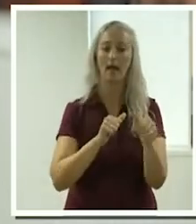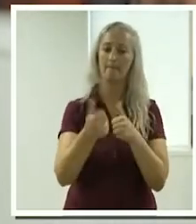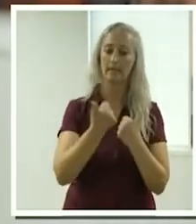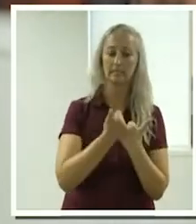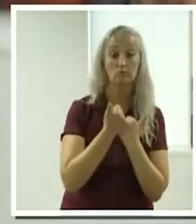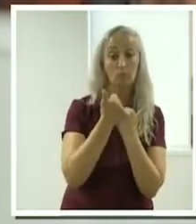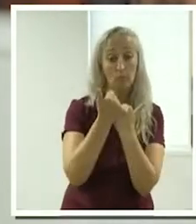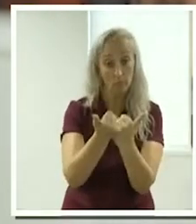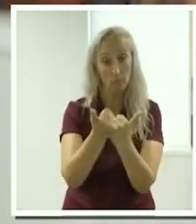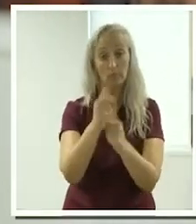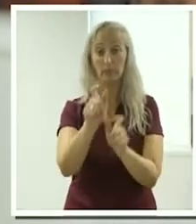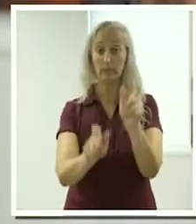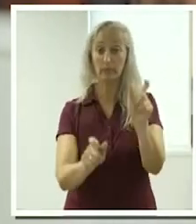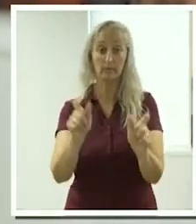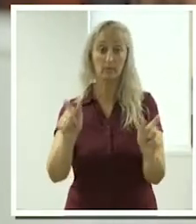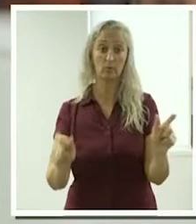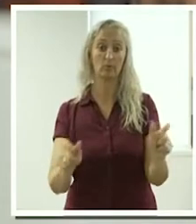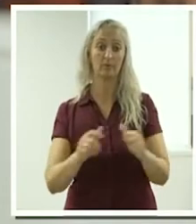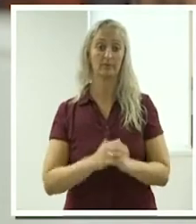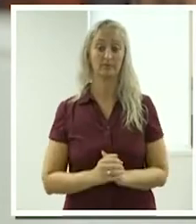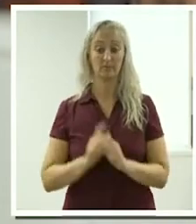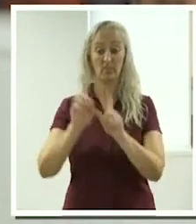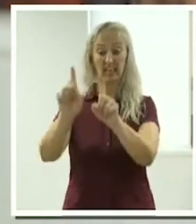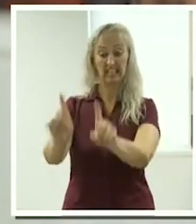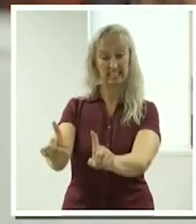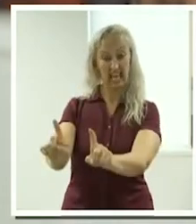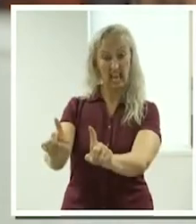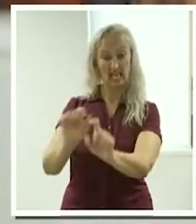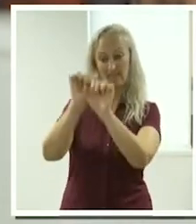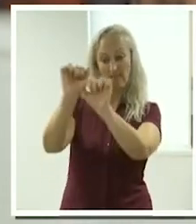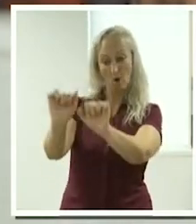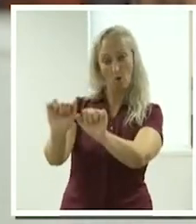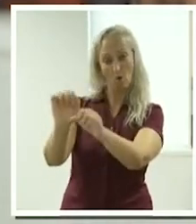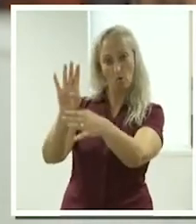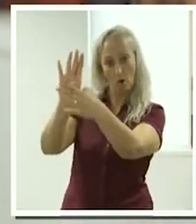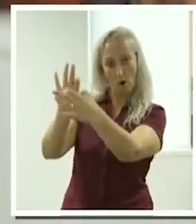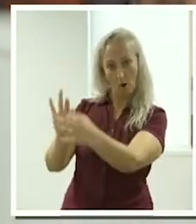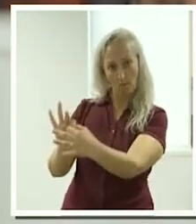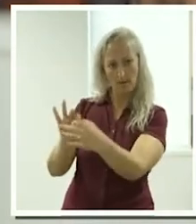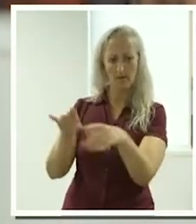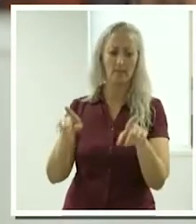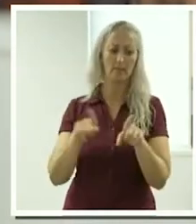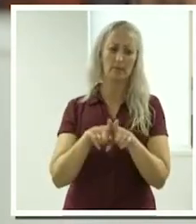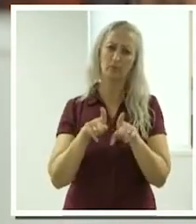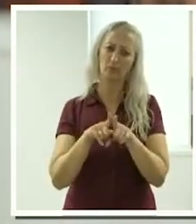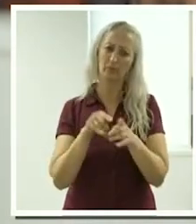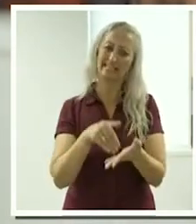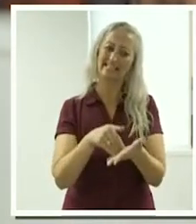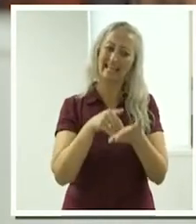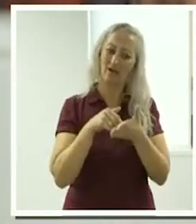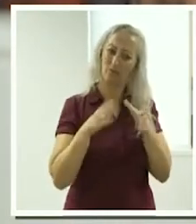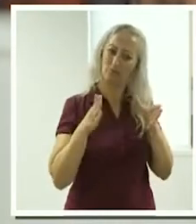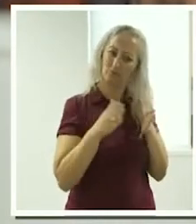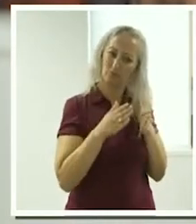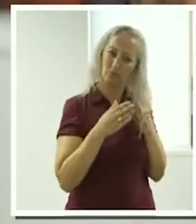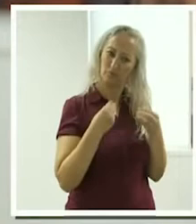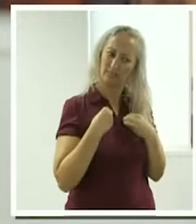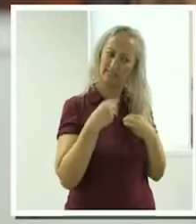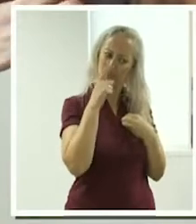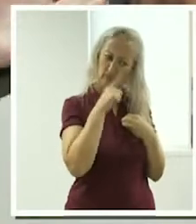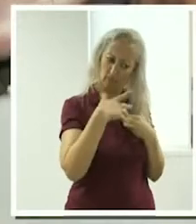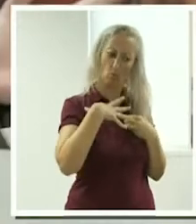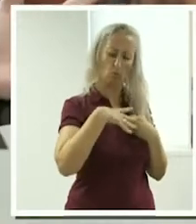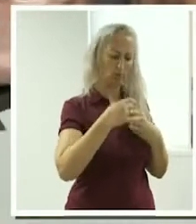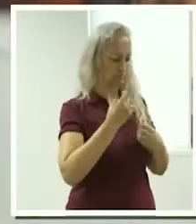people to stay in their own homes. But it's also to help small business people, people who want to run